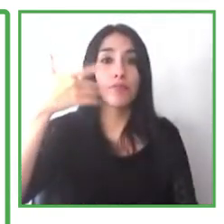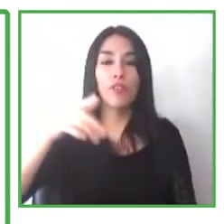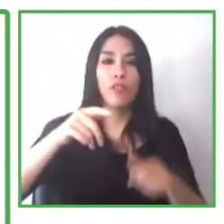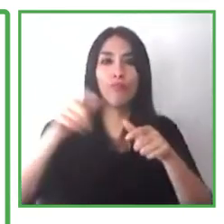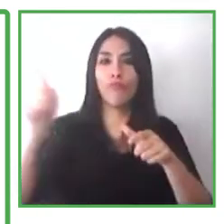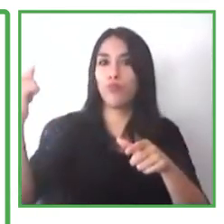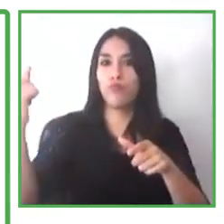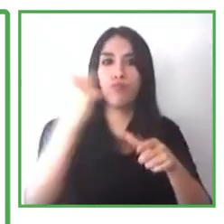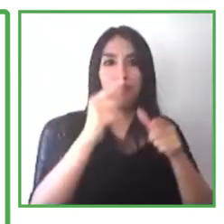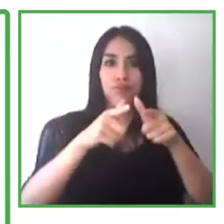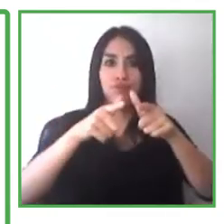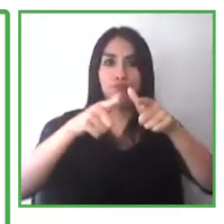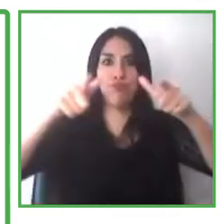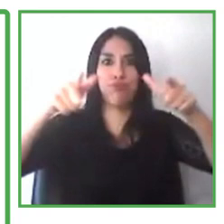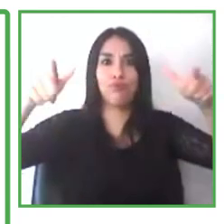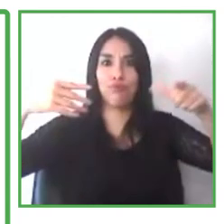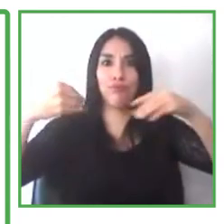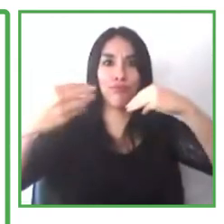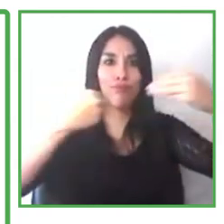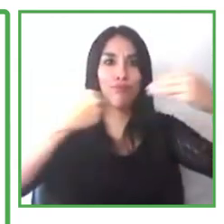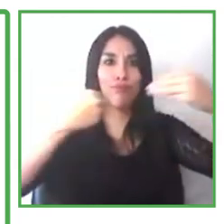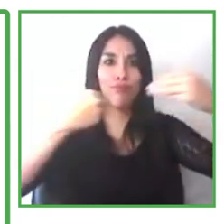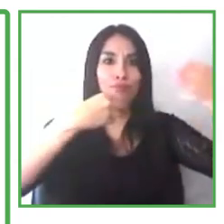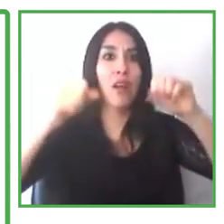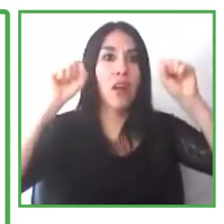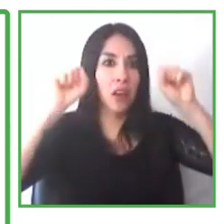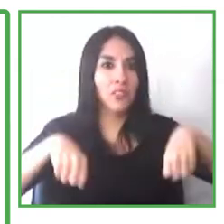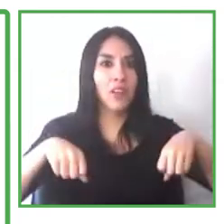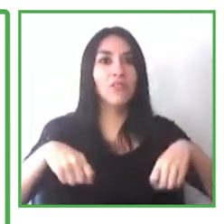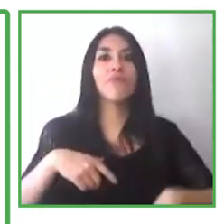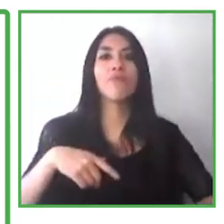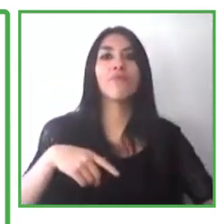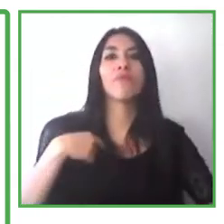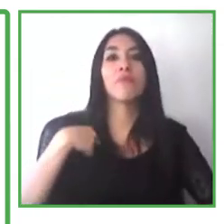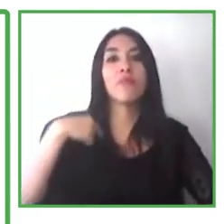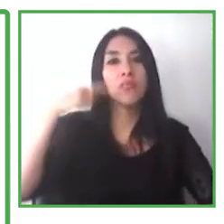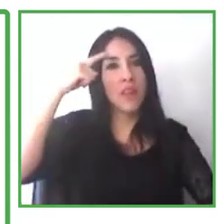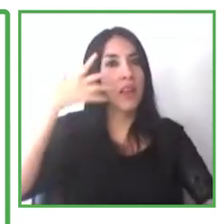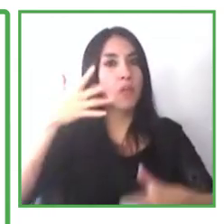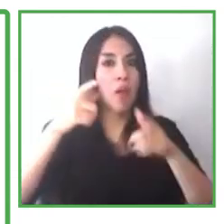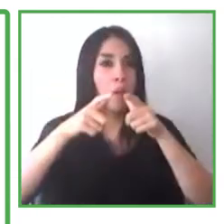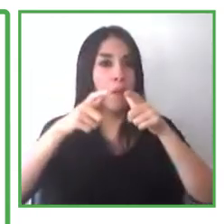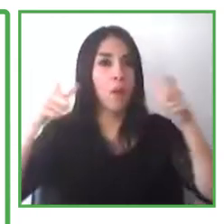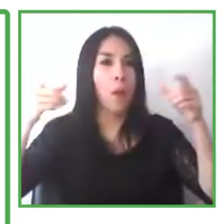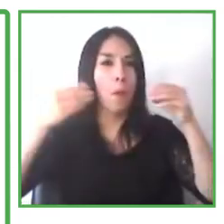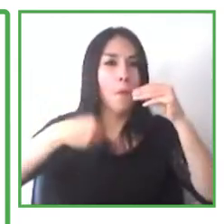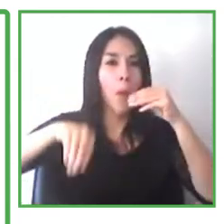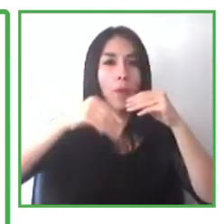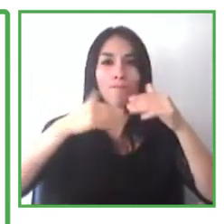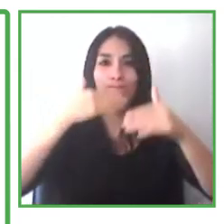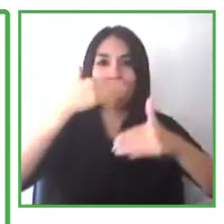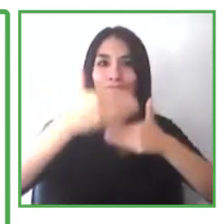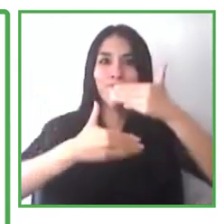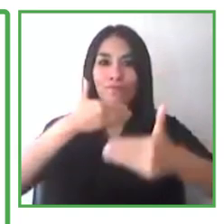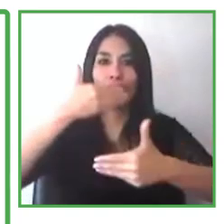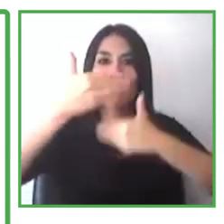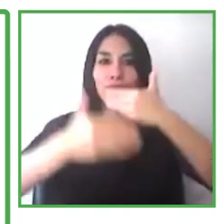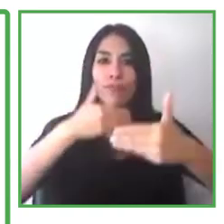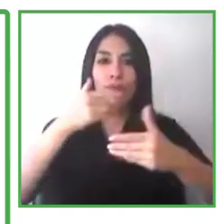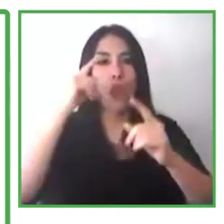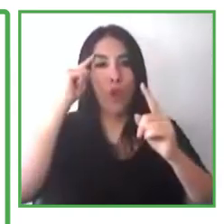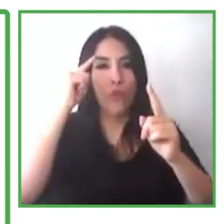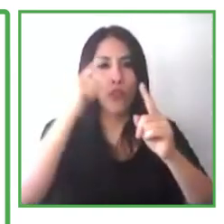in your targets. And this is also true for people with neurodiverse condition, because